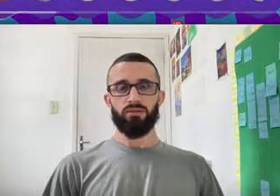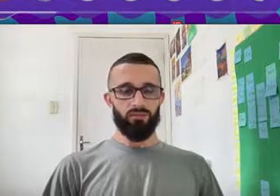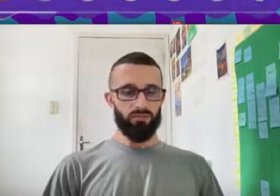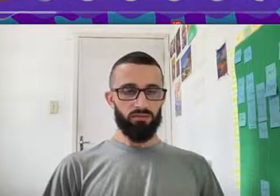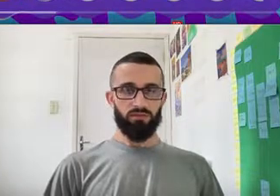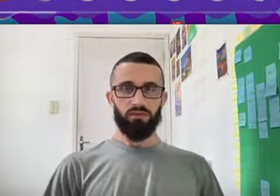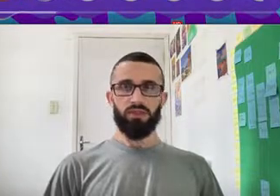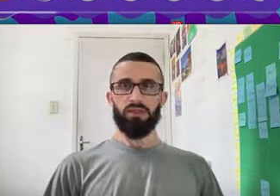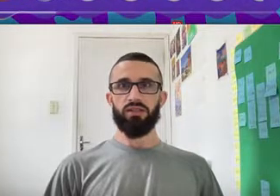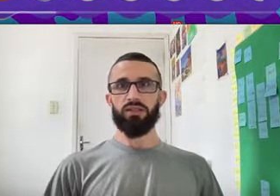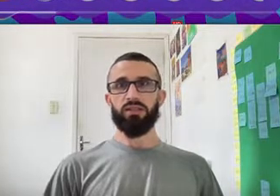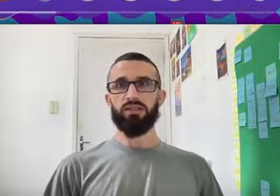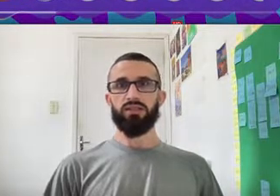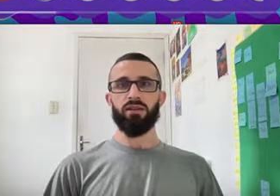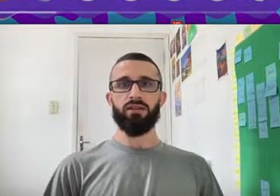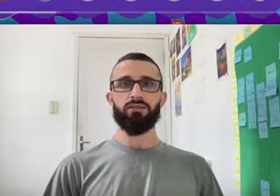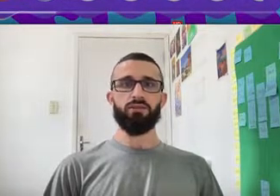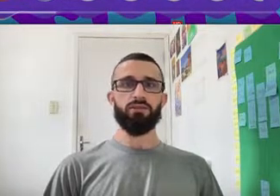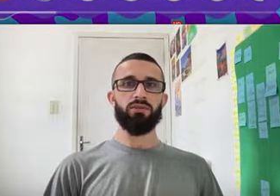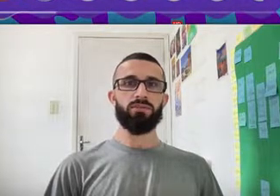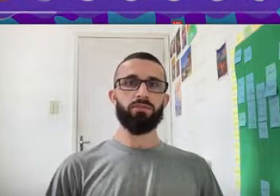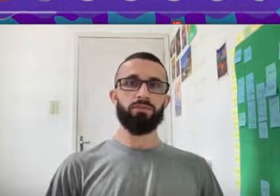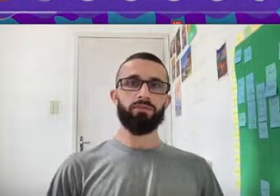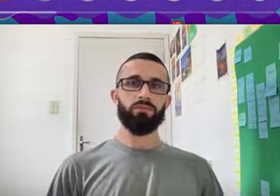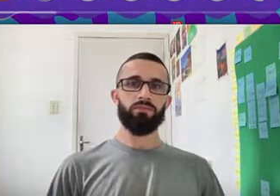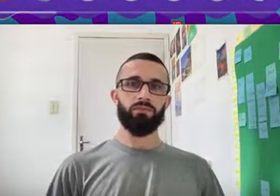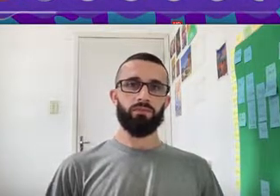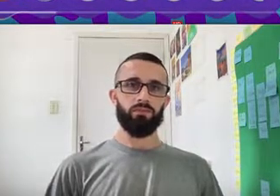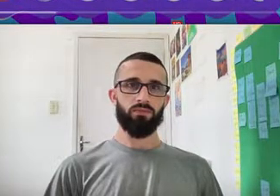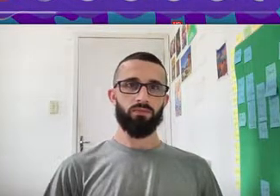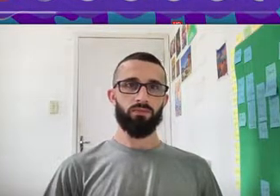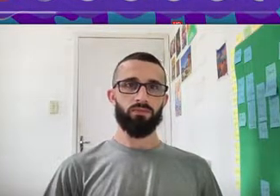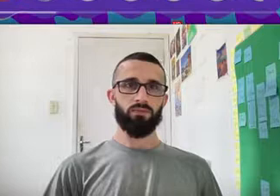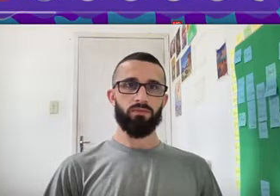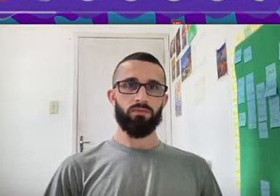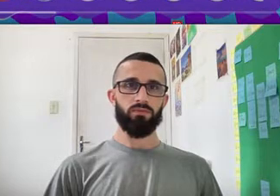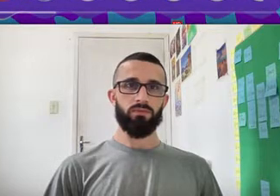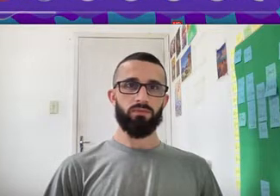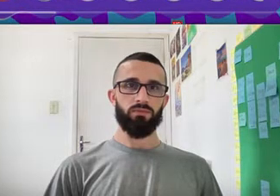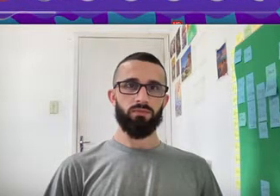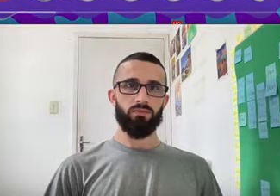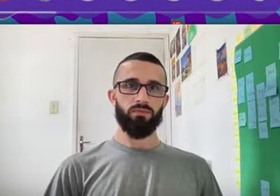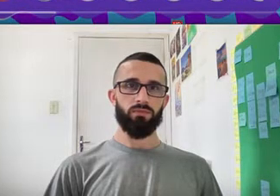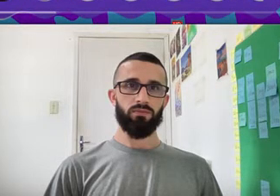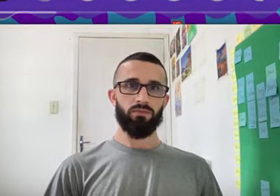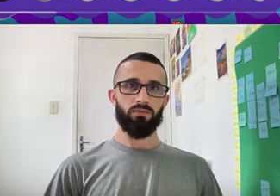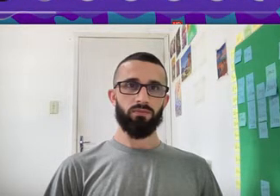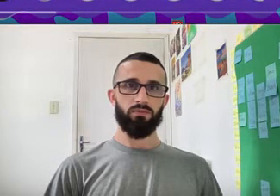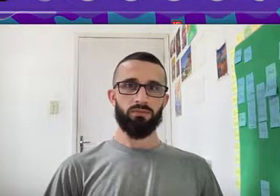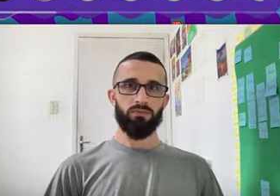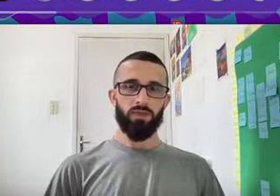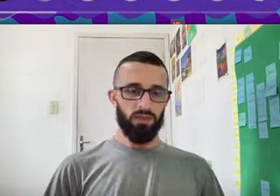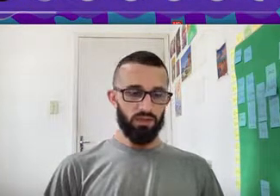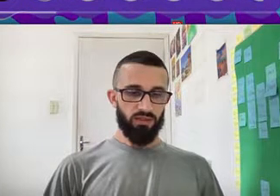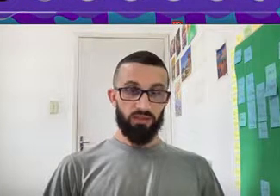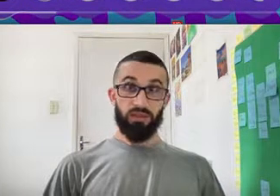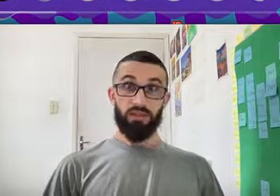E 33 Centavos Esse mercado É um Assalto